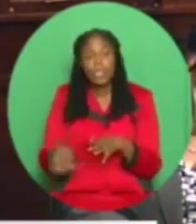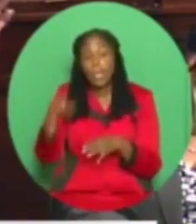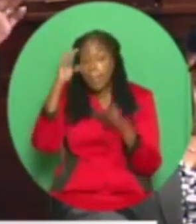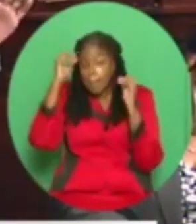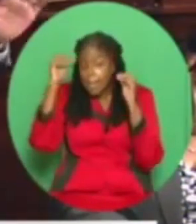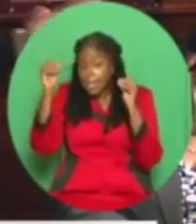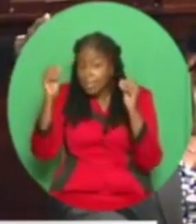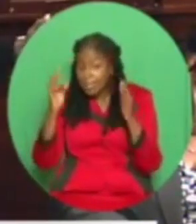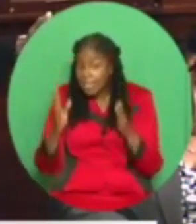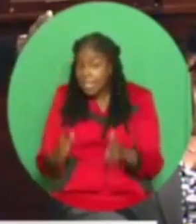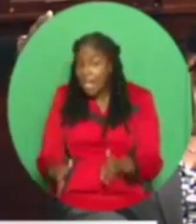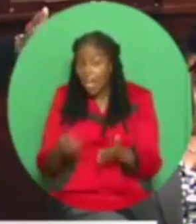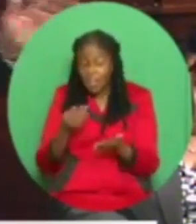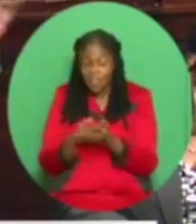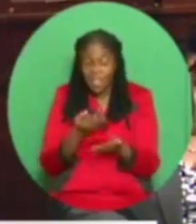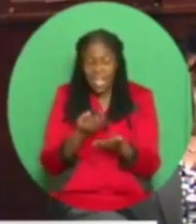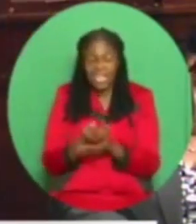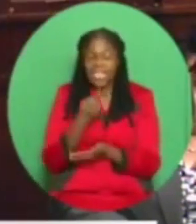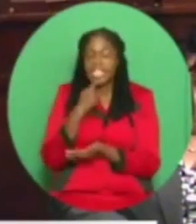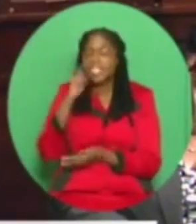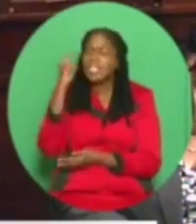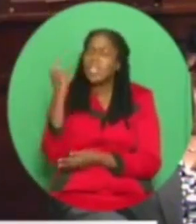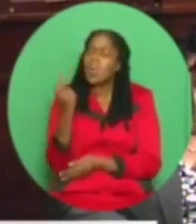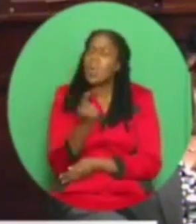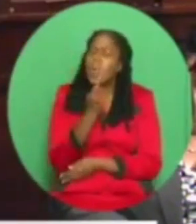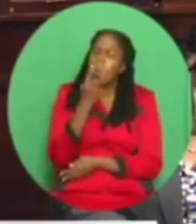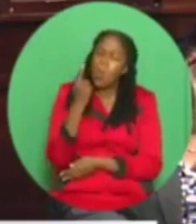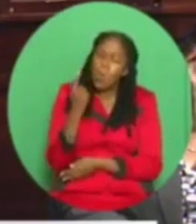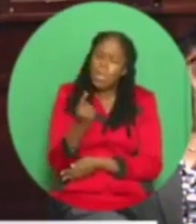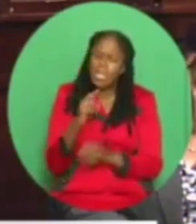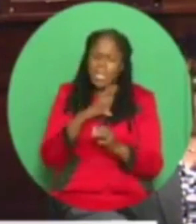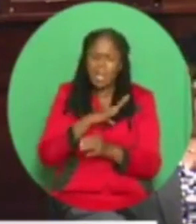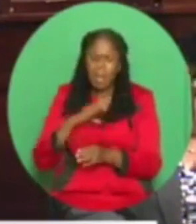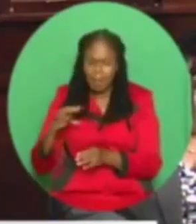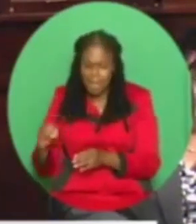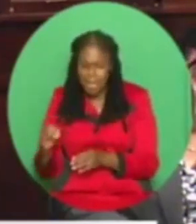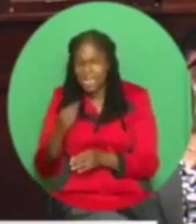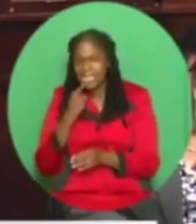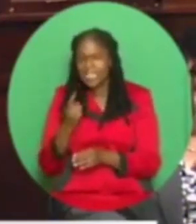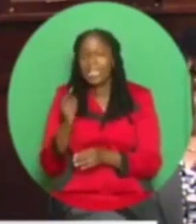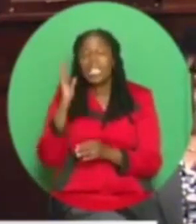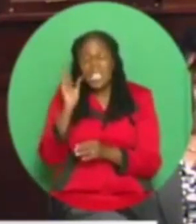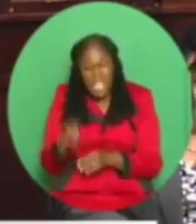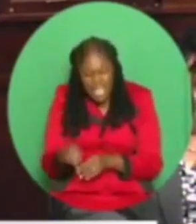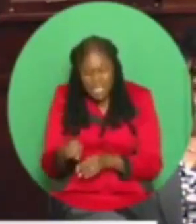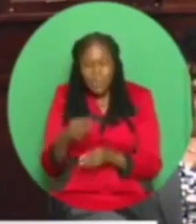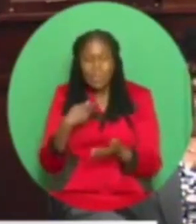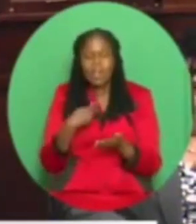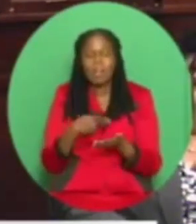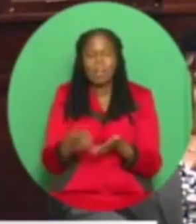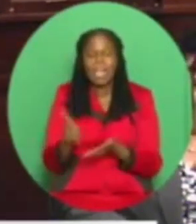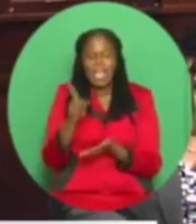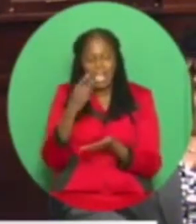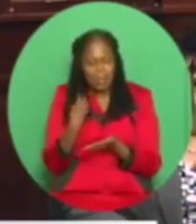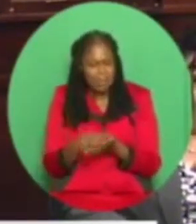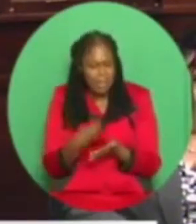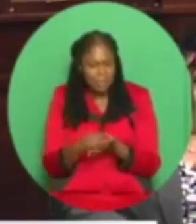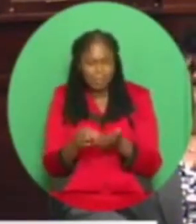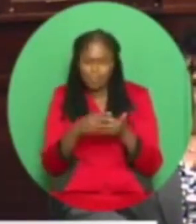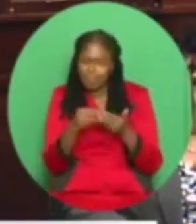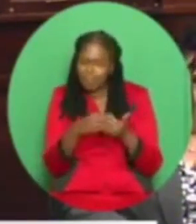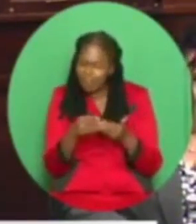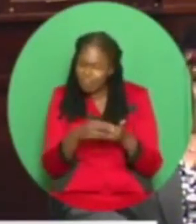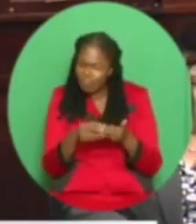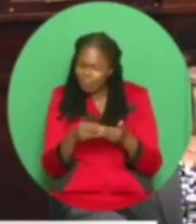only company that said they would pay cash up front is Patriotic and they were paying cash. Were they